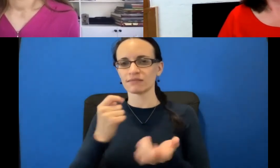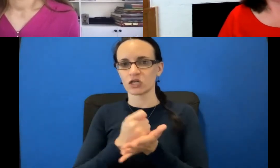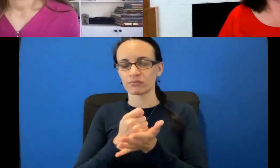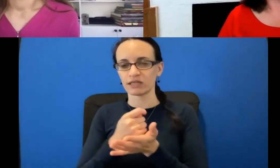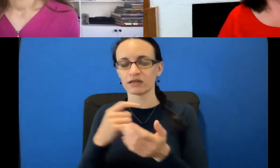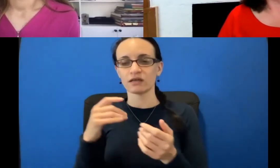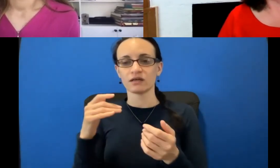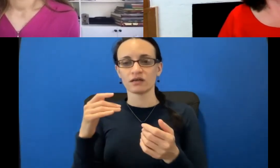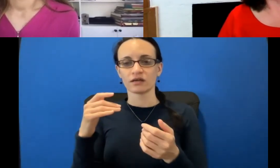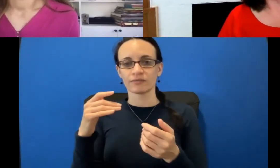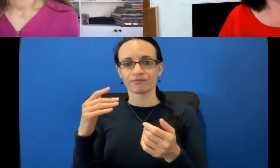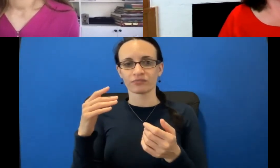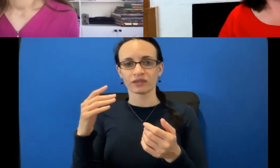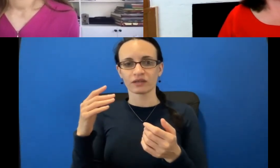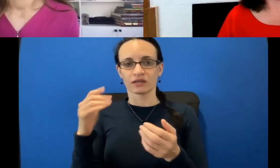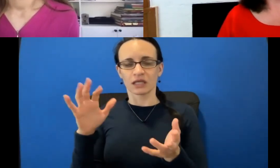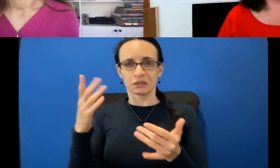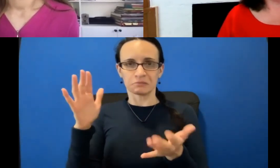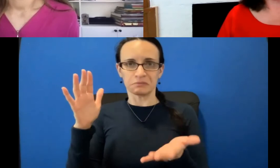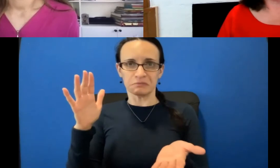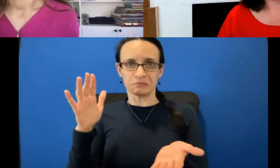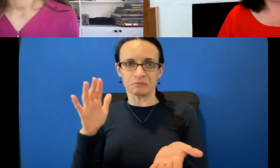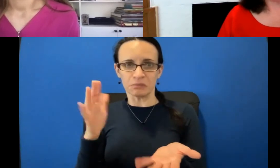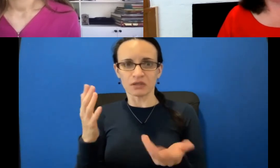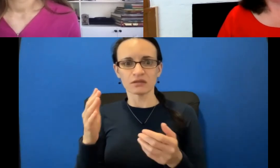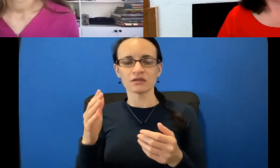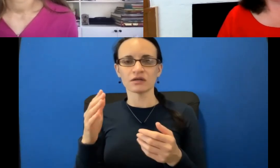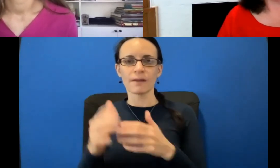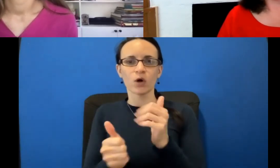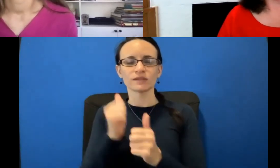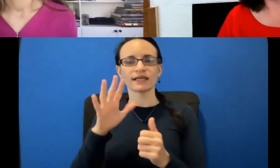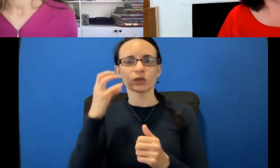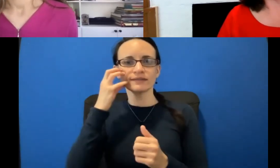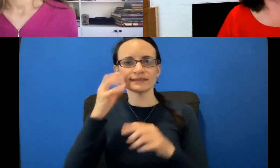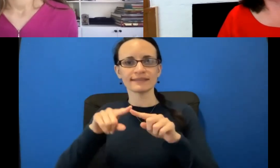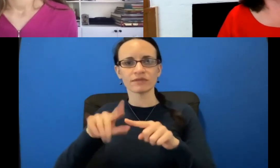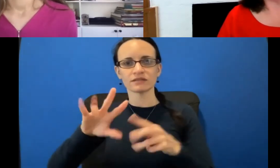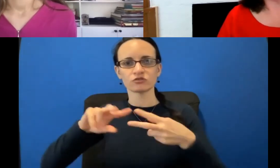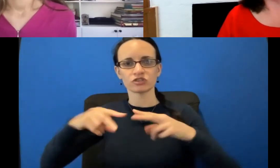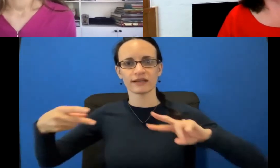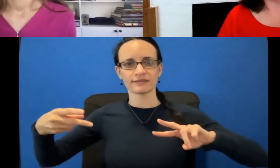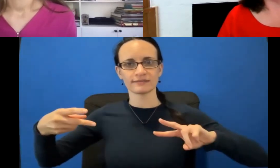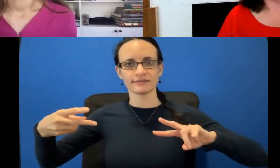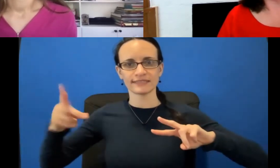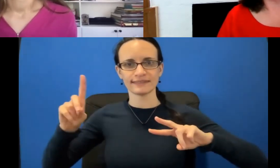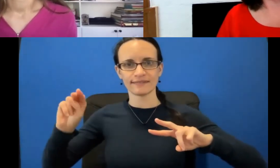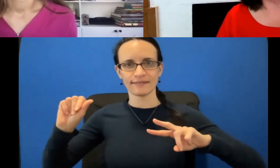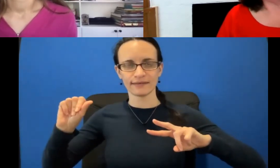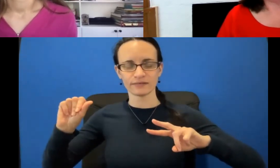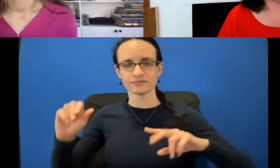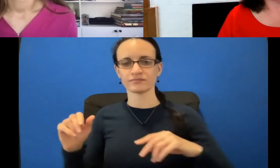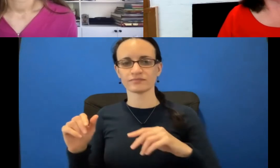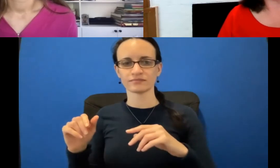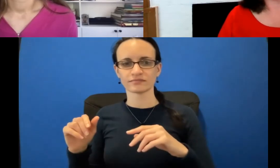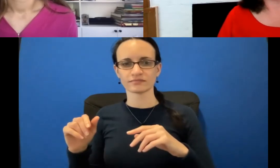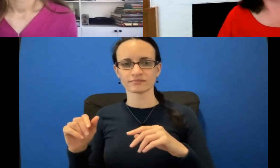The answer is that it's largely genetic. There are not a lot of lifestyle